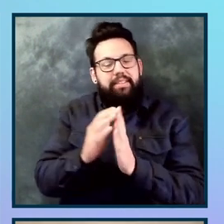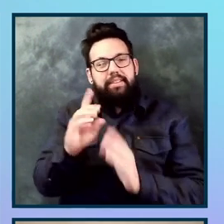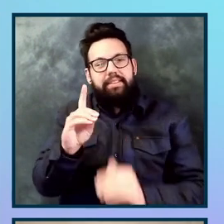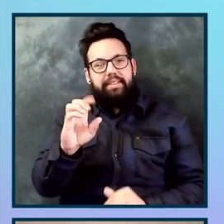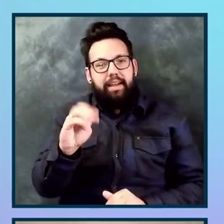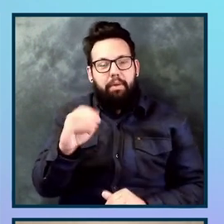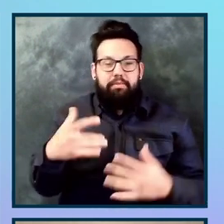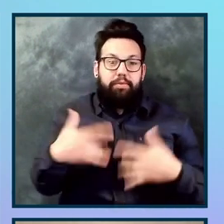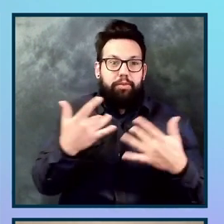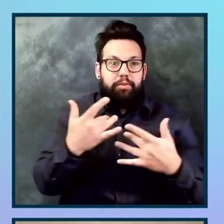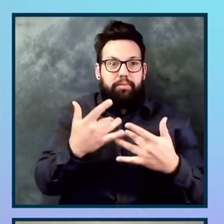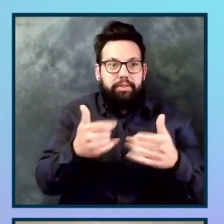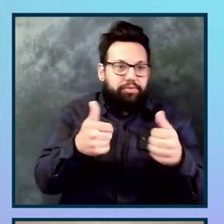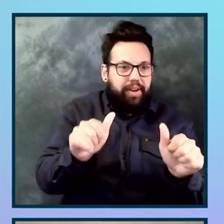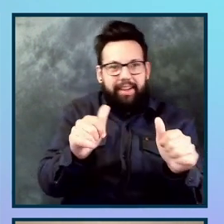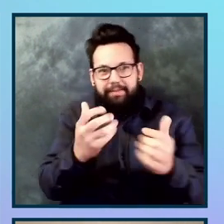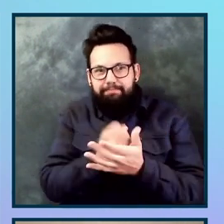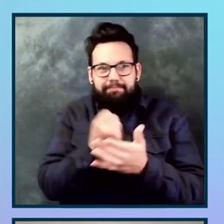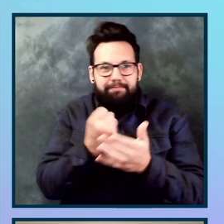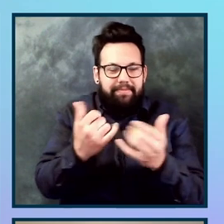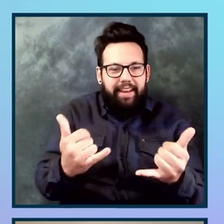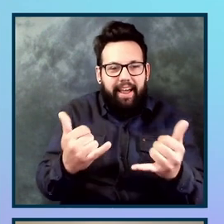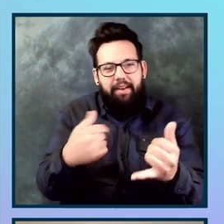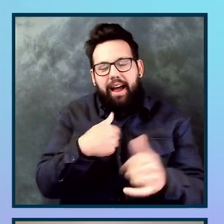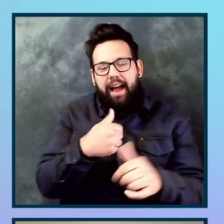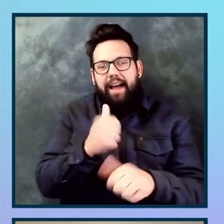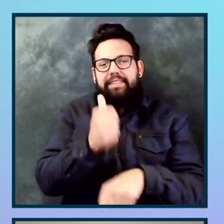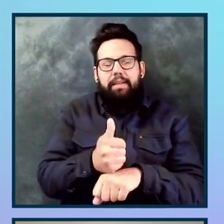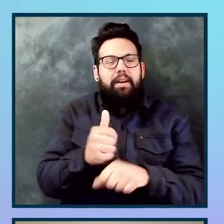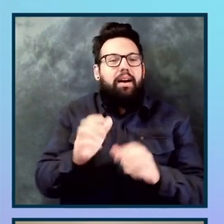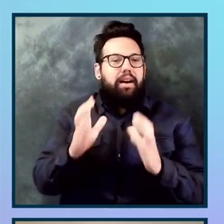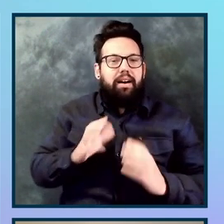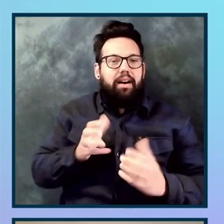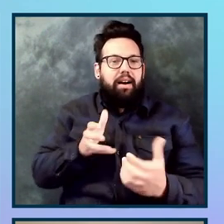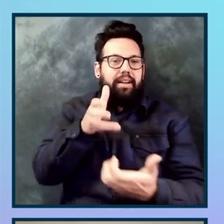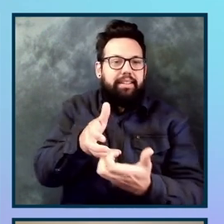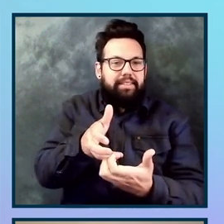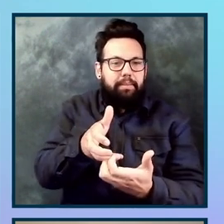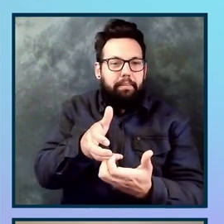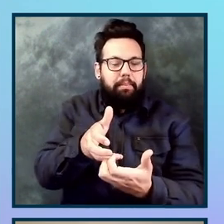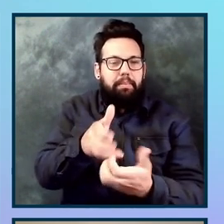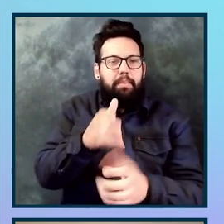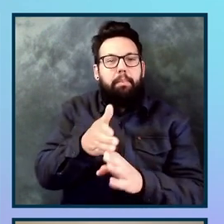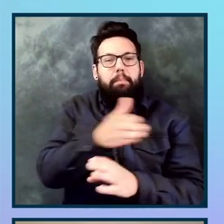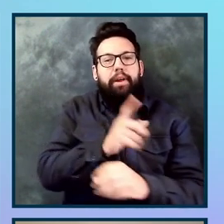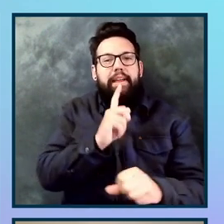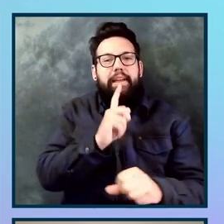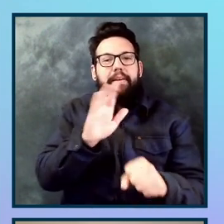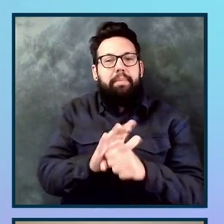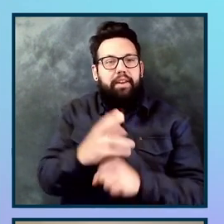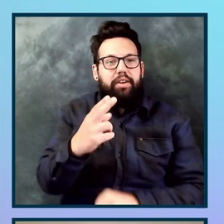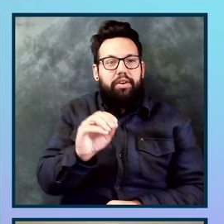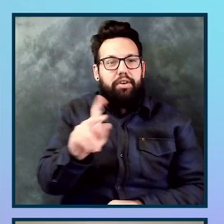And I set up kind of a custom, um, pre-commit hook. So let's see, we have, we have